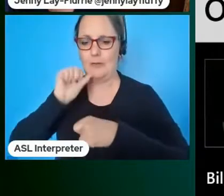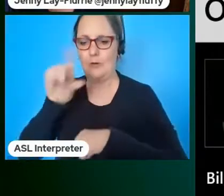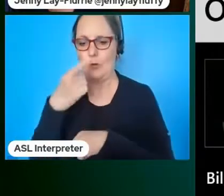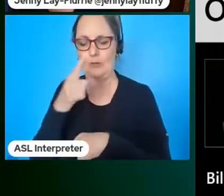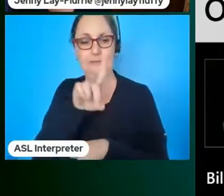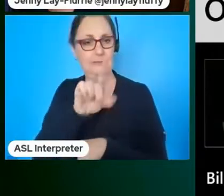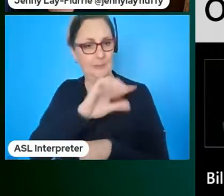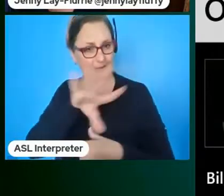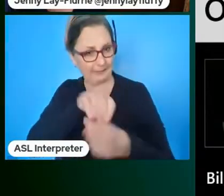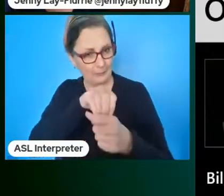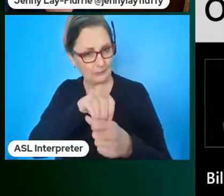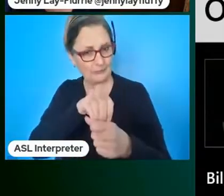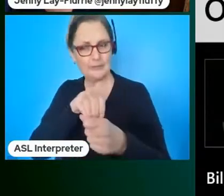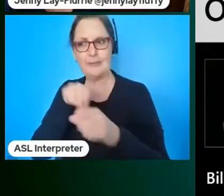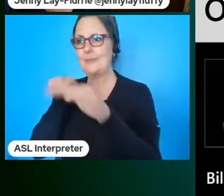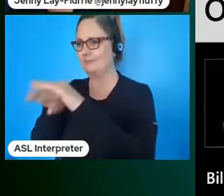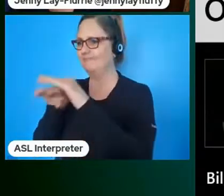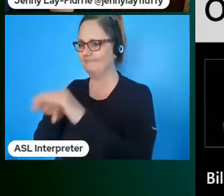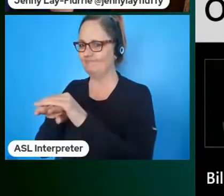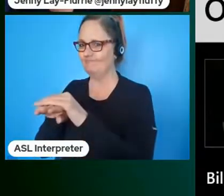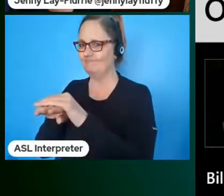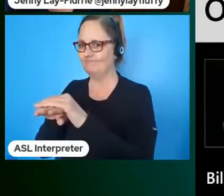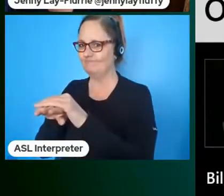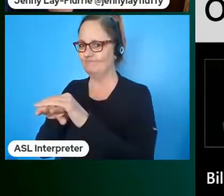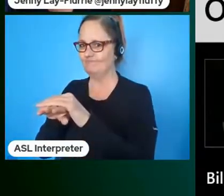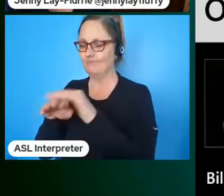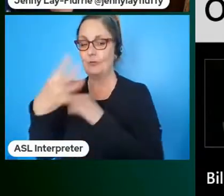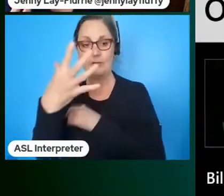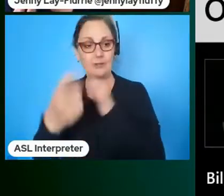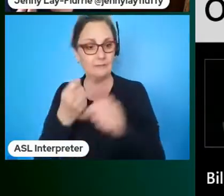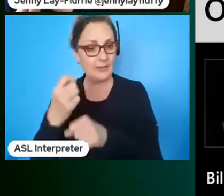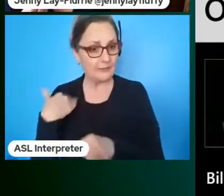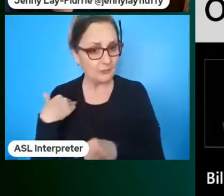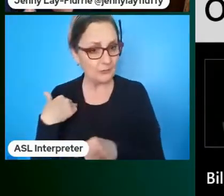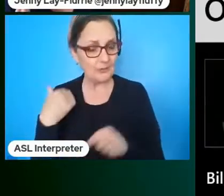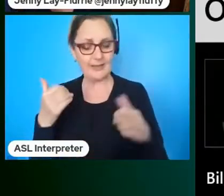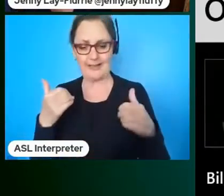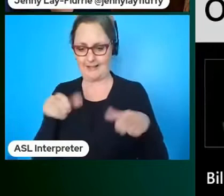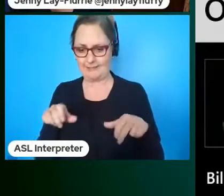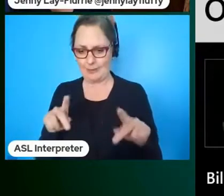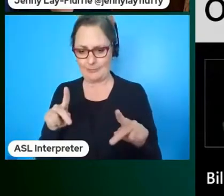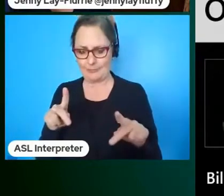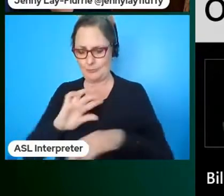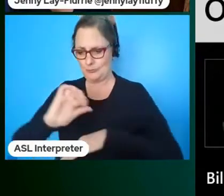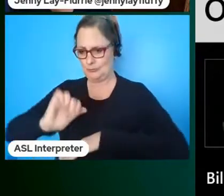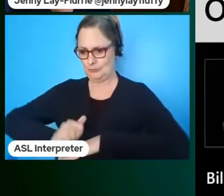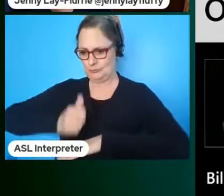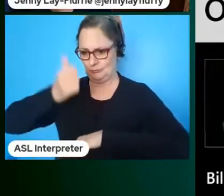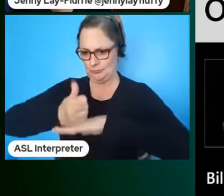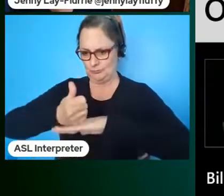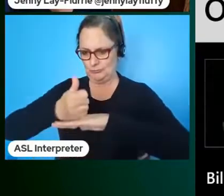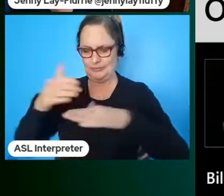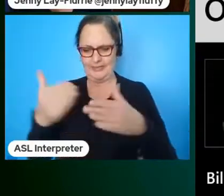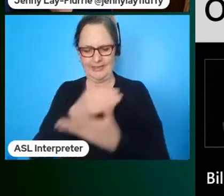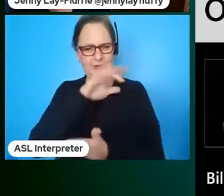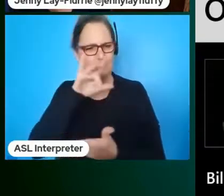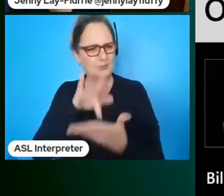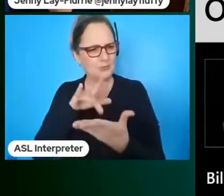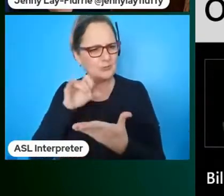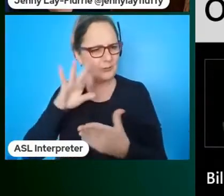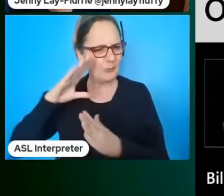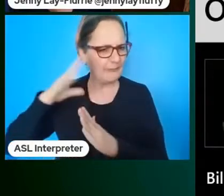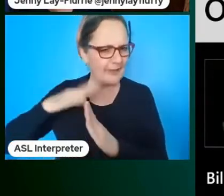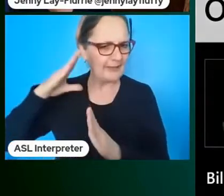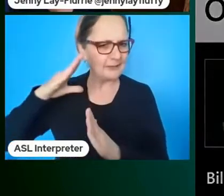and five years ago had the opportunity to create a new center of excellence when it comes to accessibility